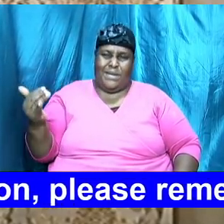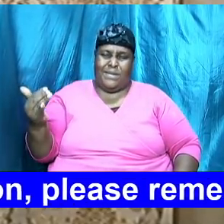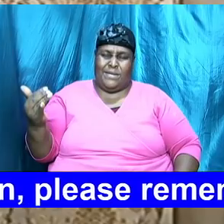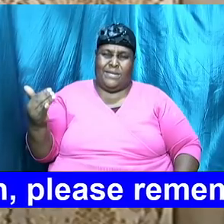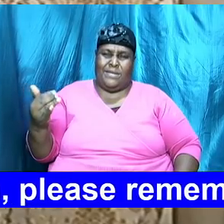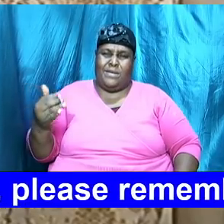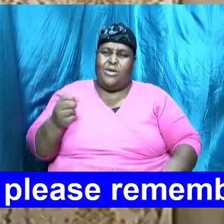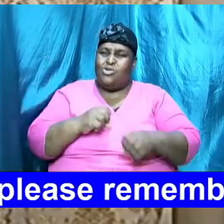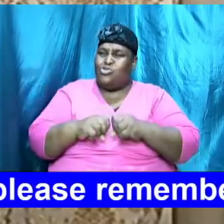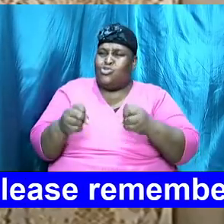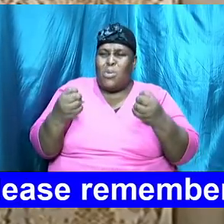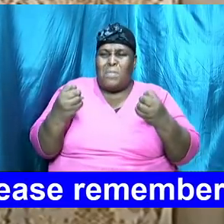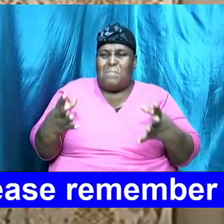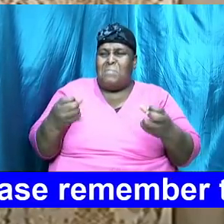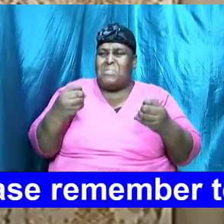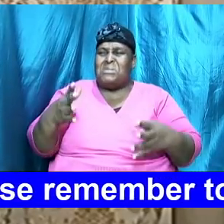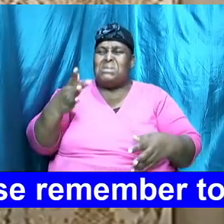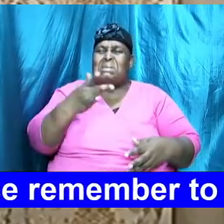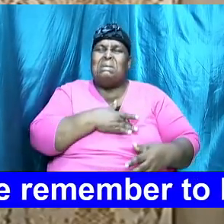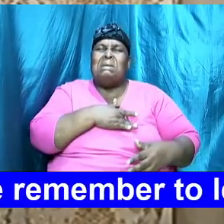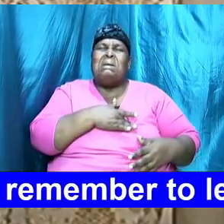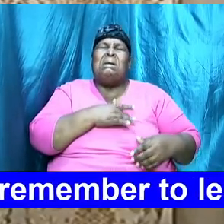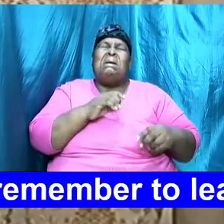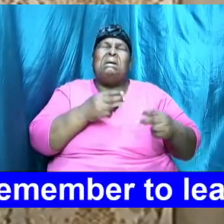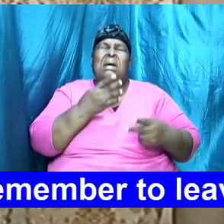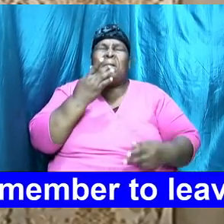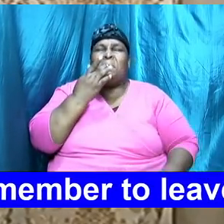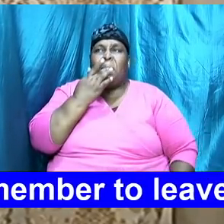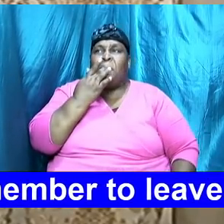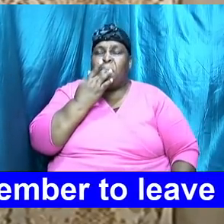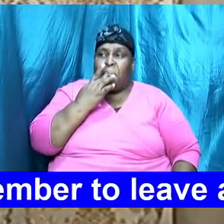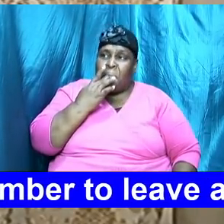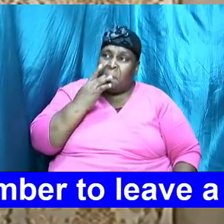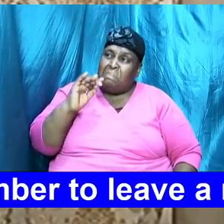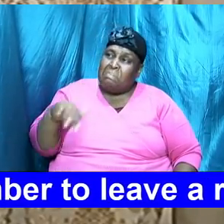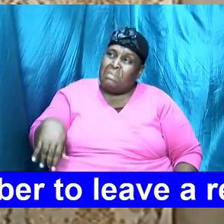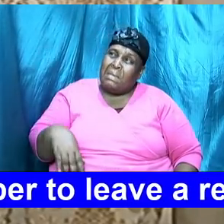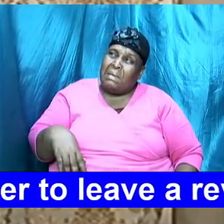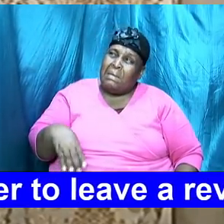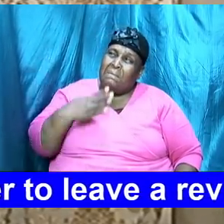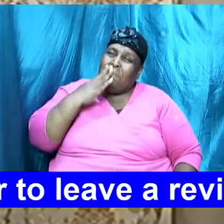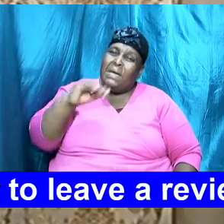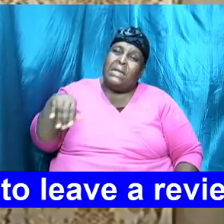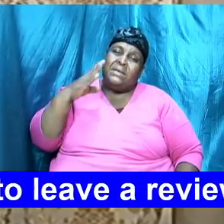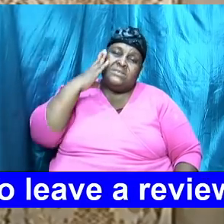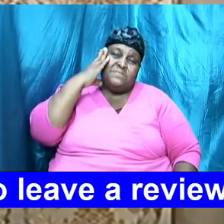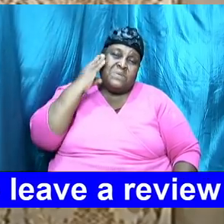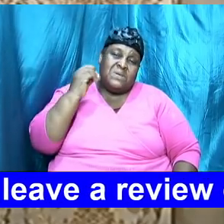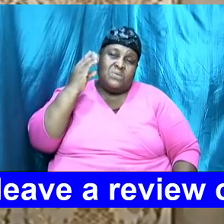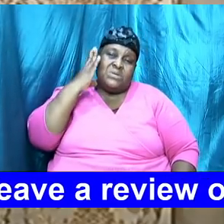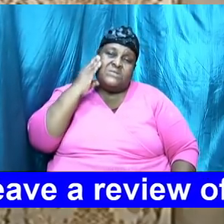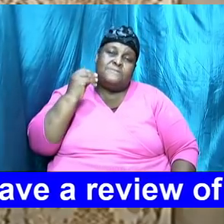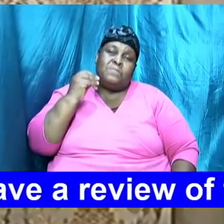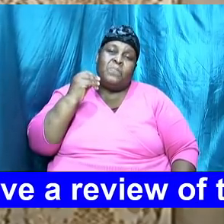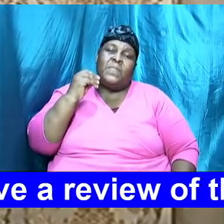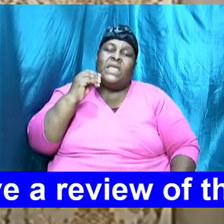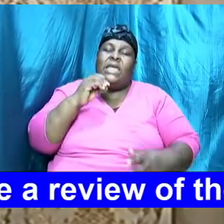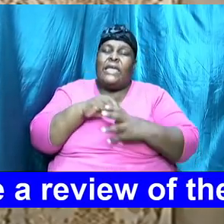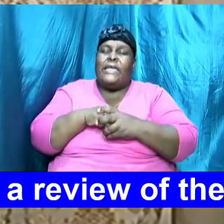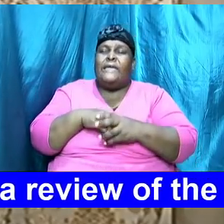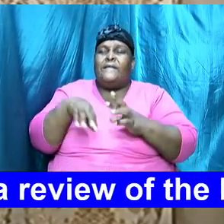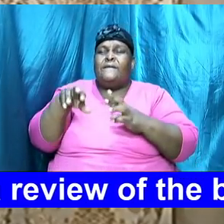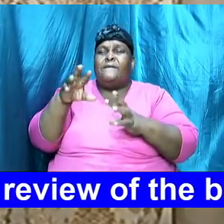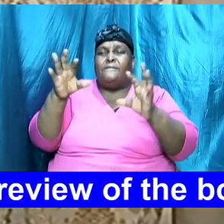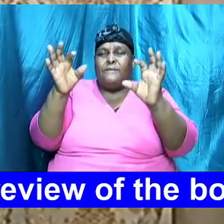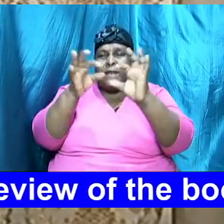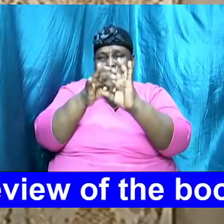so much heartache and bitterness and bad experience in relationships I